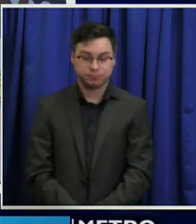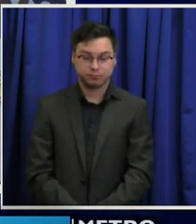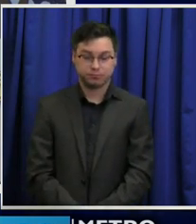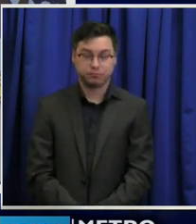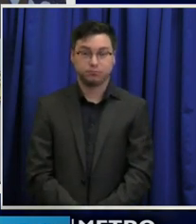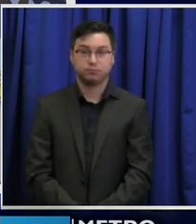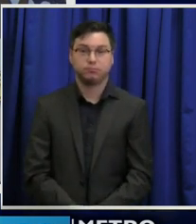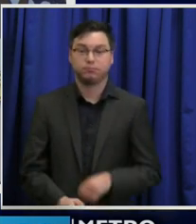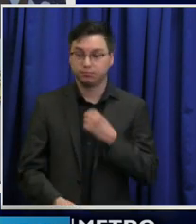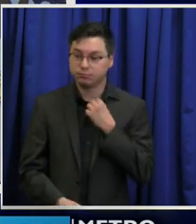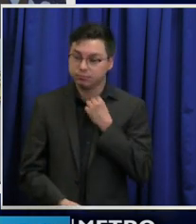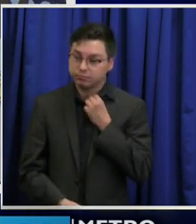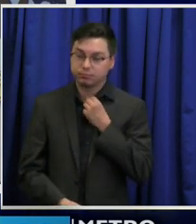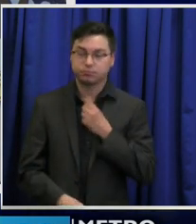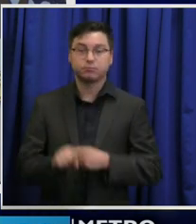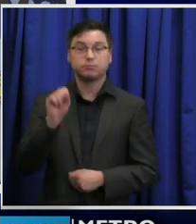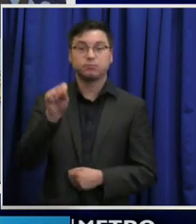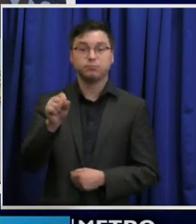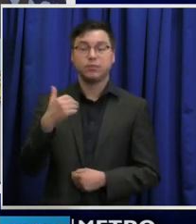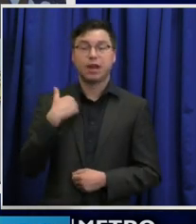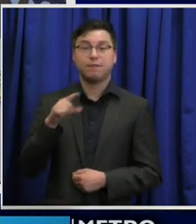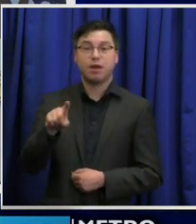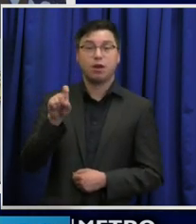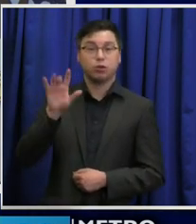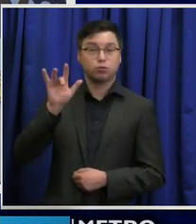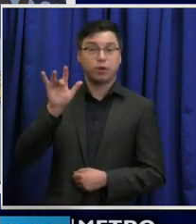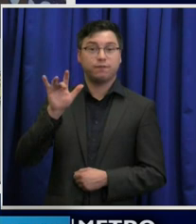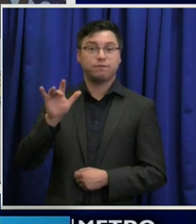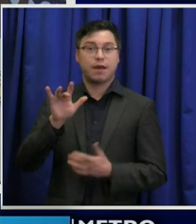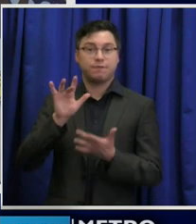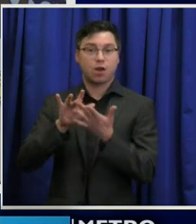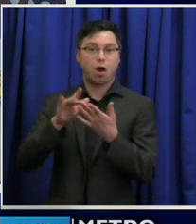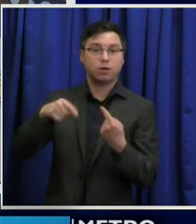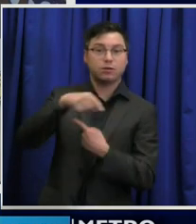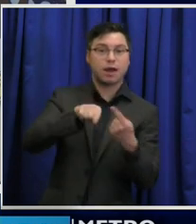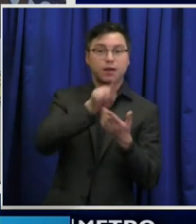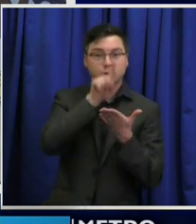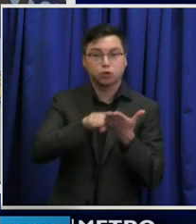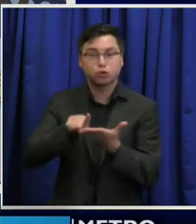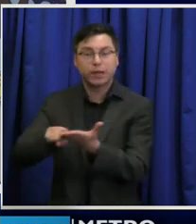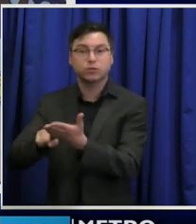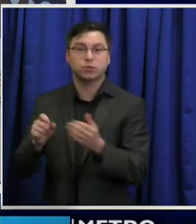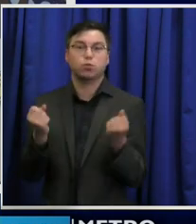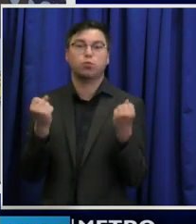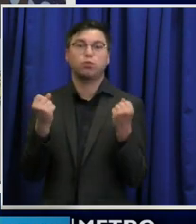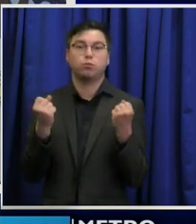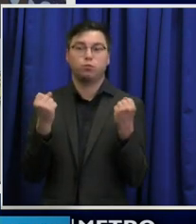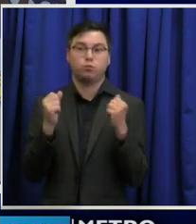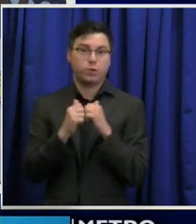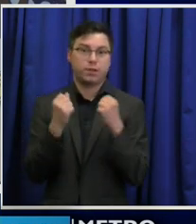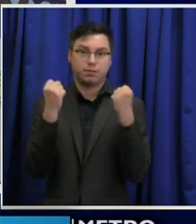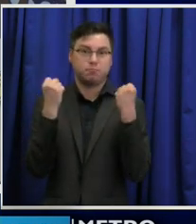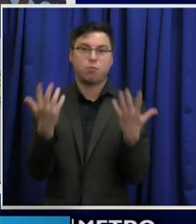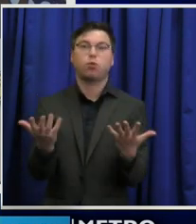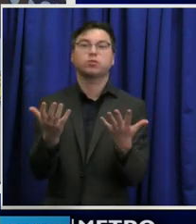We have 125 contact tracers with multiple language skills. And we are asking as many